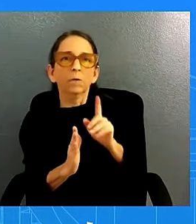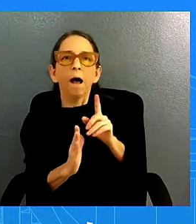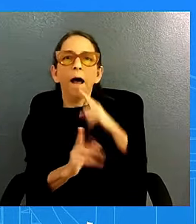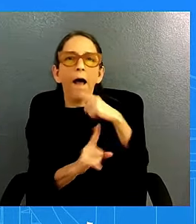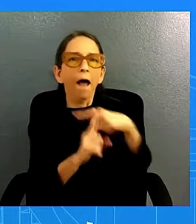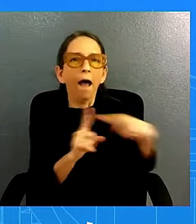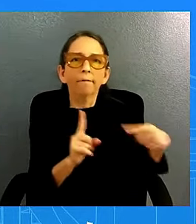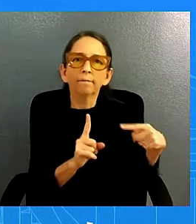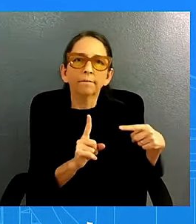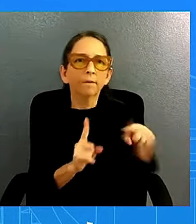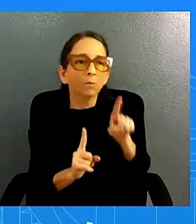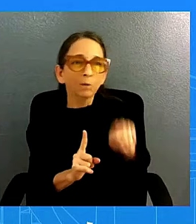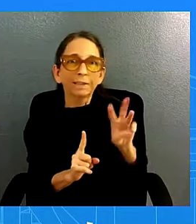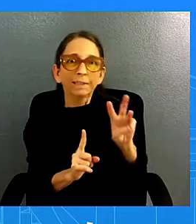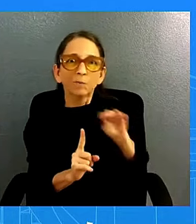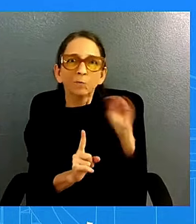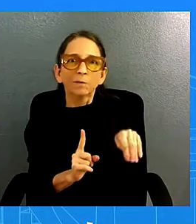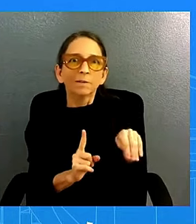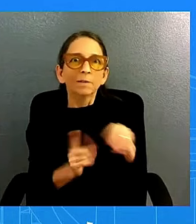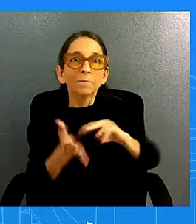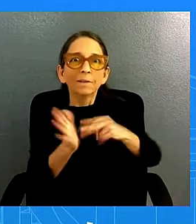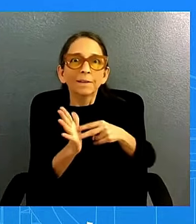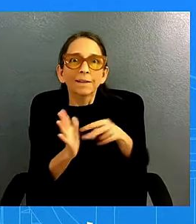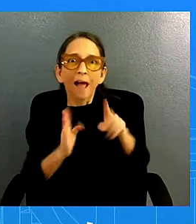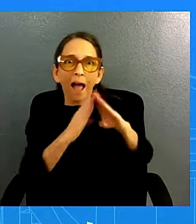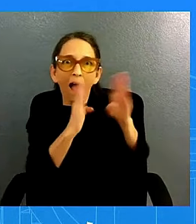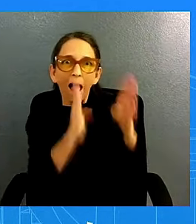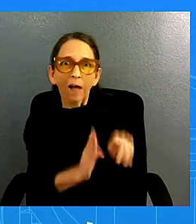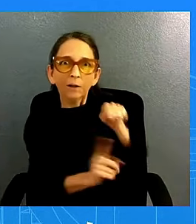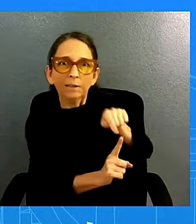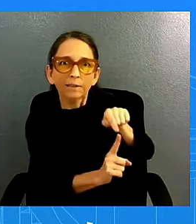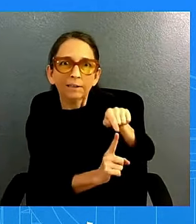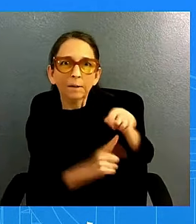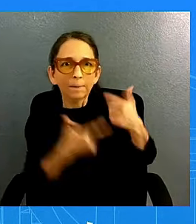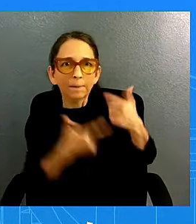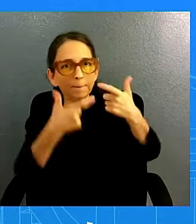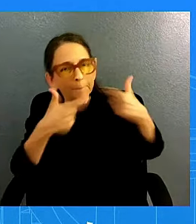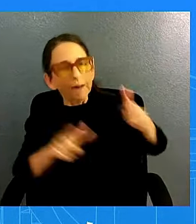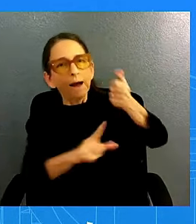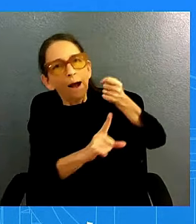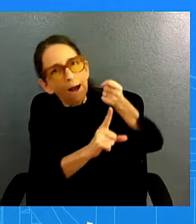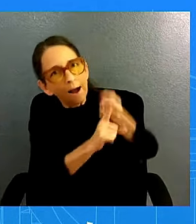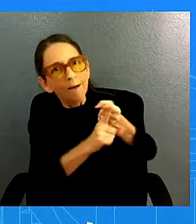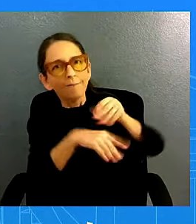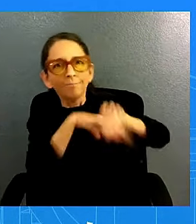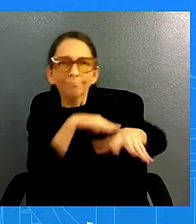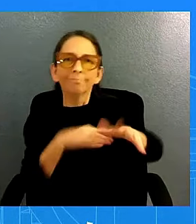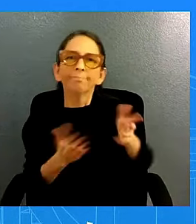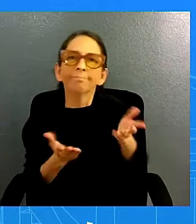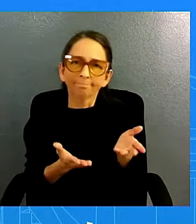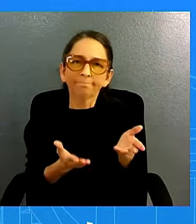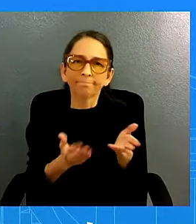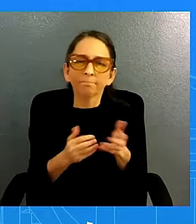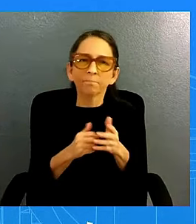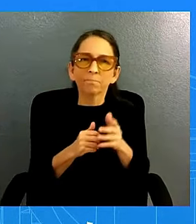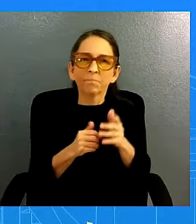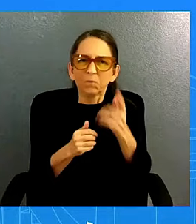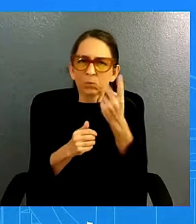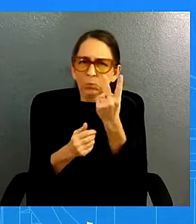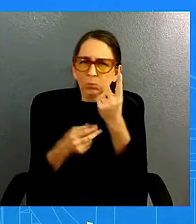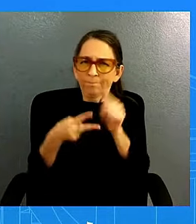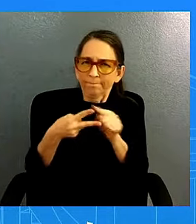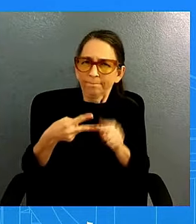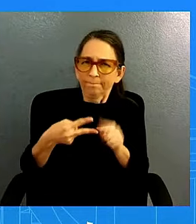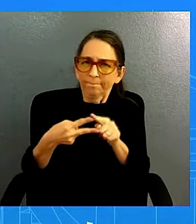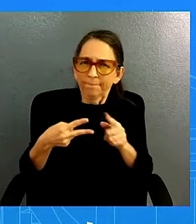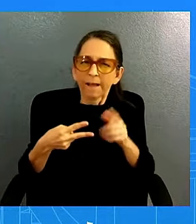of how heavy that weight is now there are two things going on with housing prices in the cpi one is cyclical or mechanical